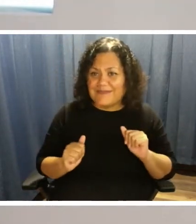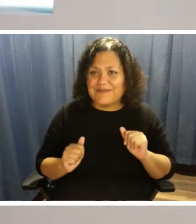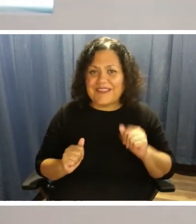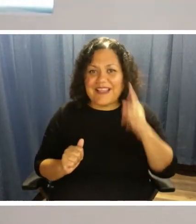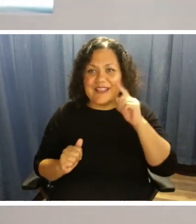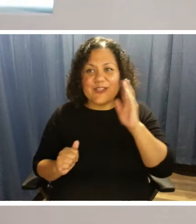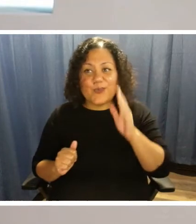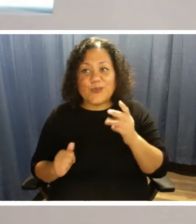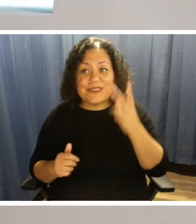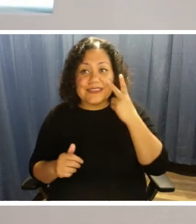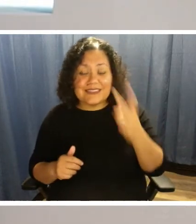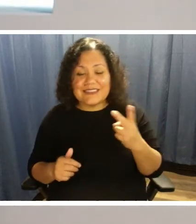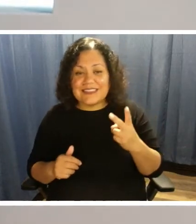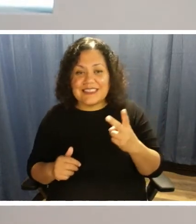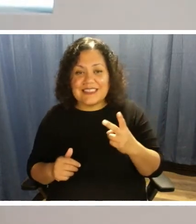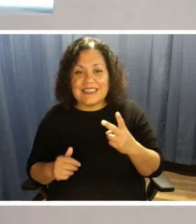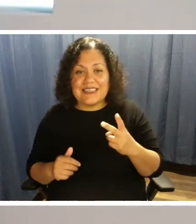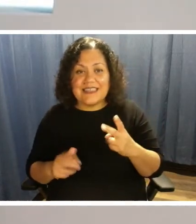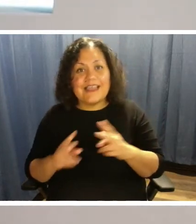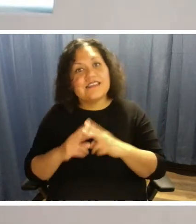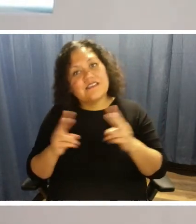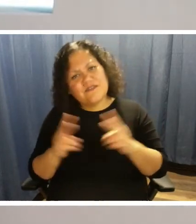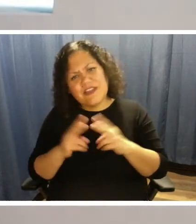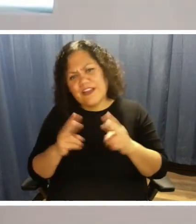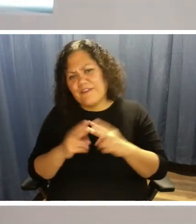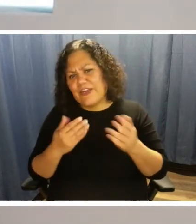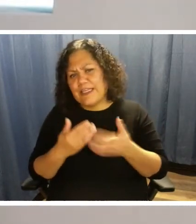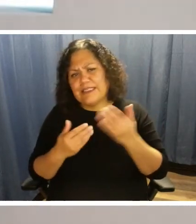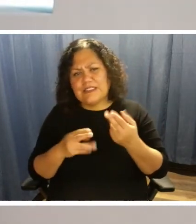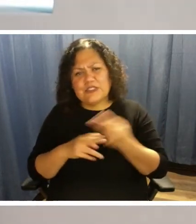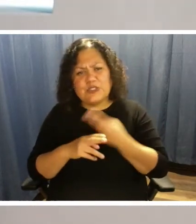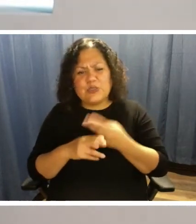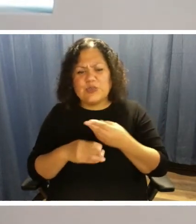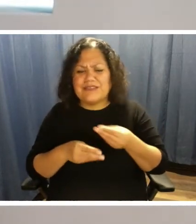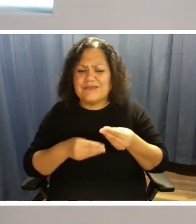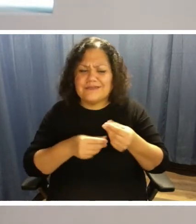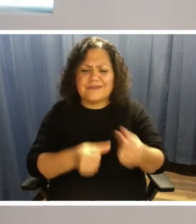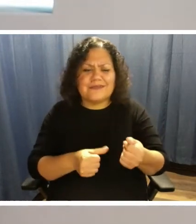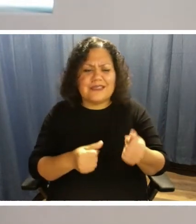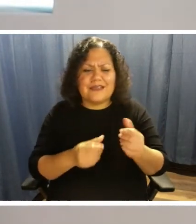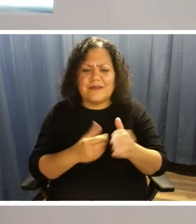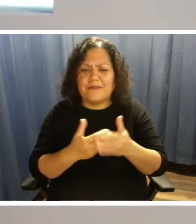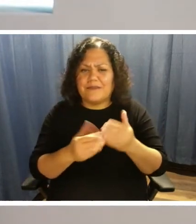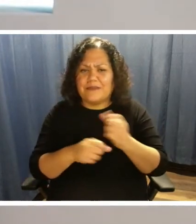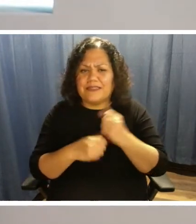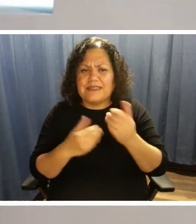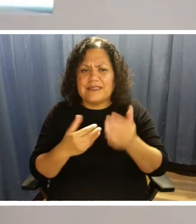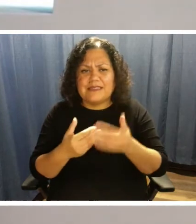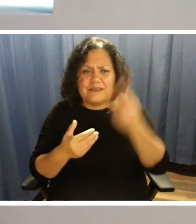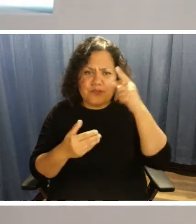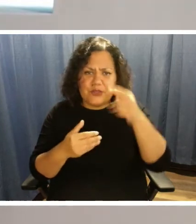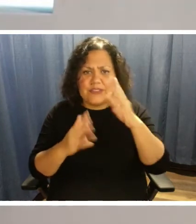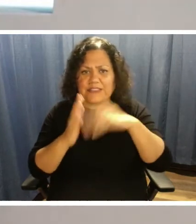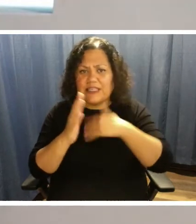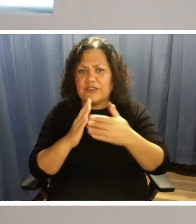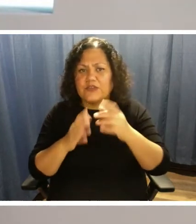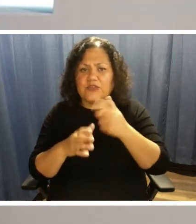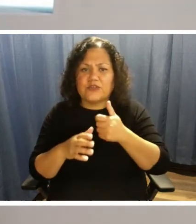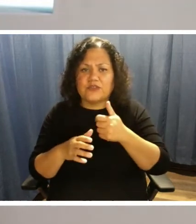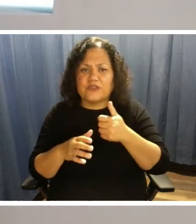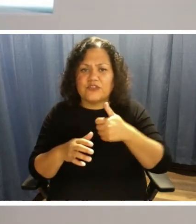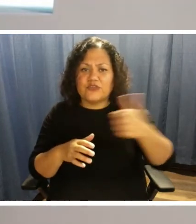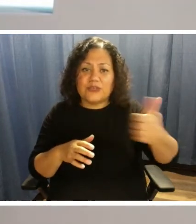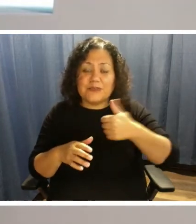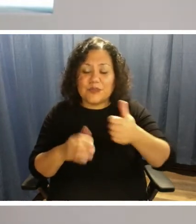see that it's very convenient and it makes it easy for you to get your trip scheduled without having to call in.